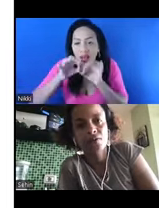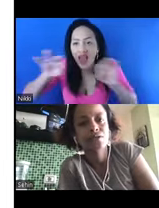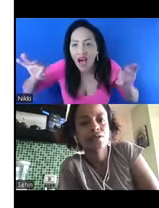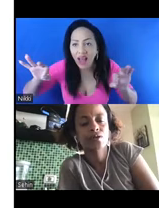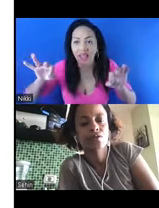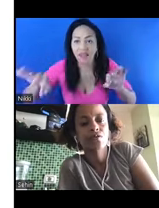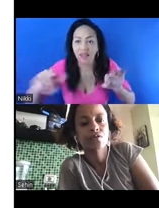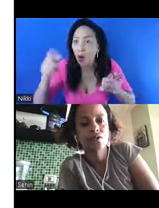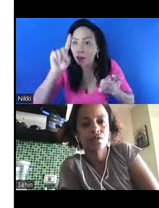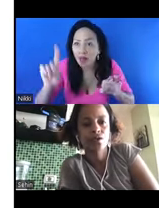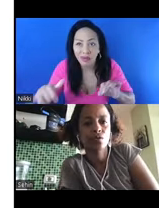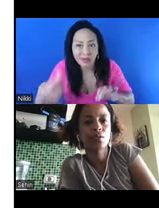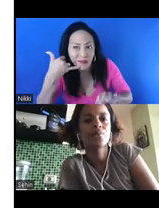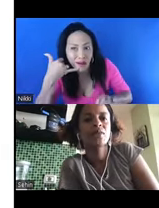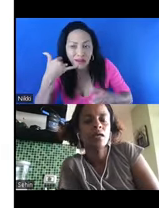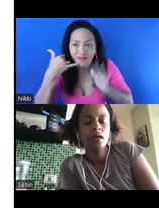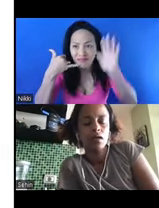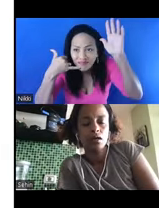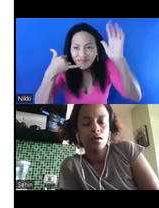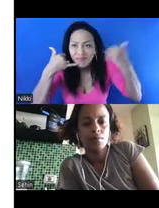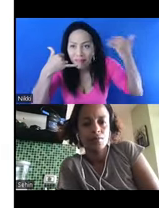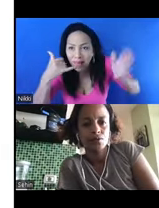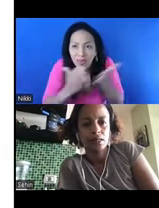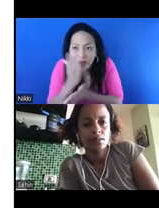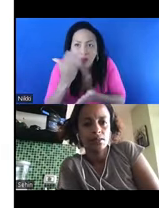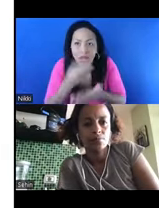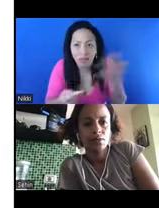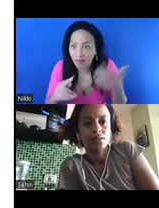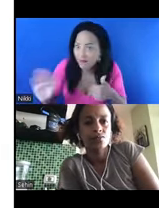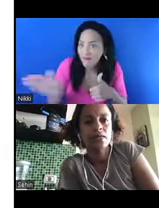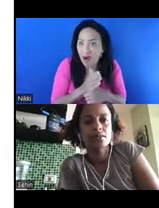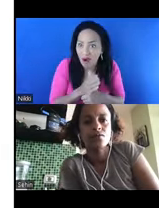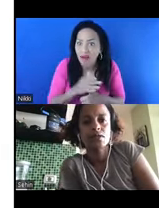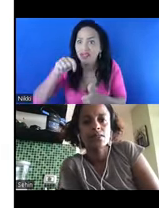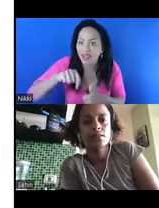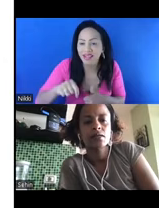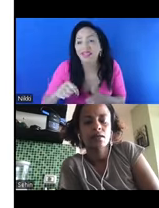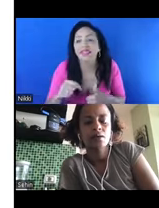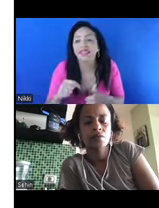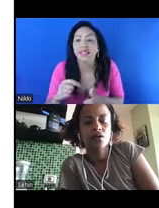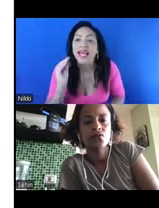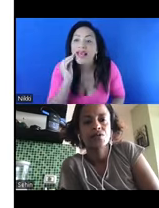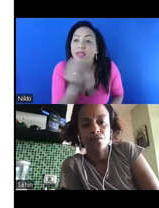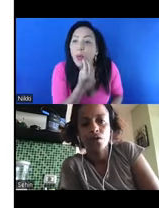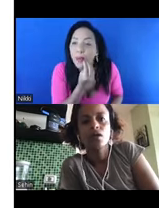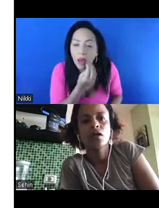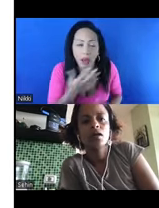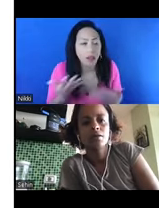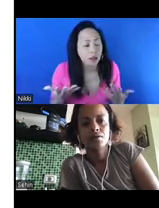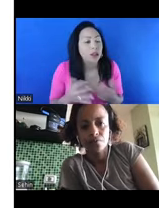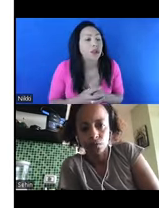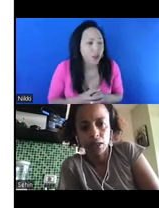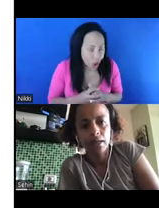survivors. One of the first in Ethiopia. So that's direct services. And of course, referral